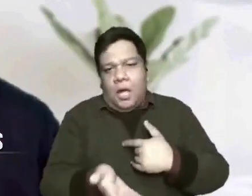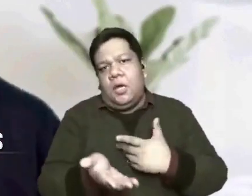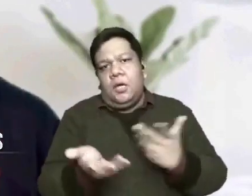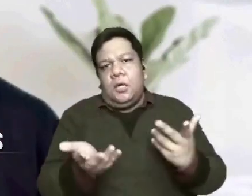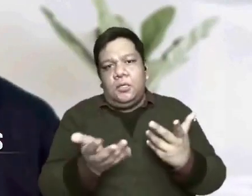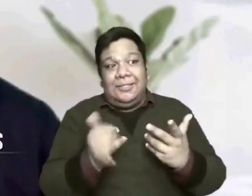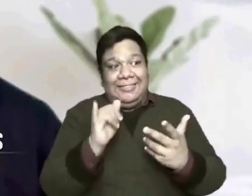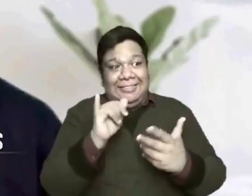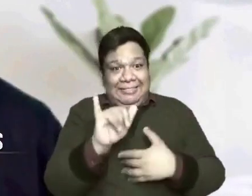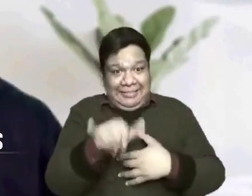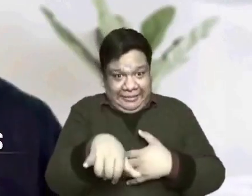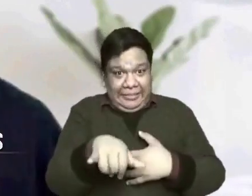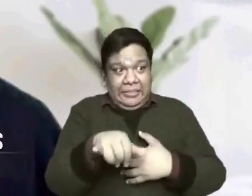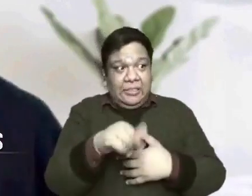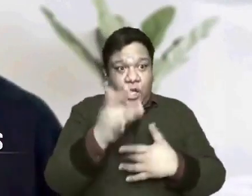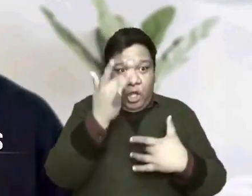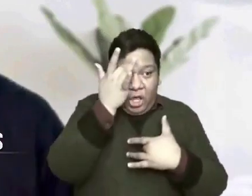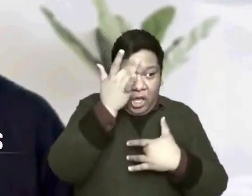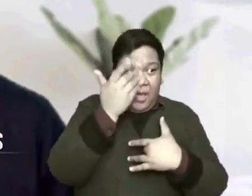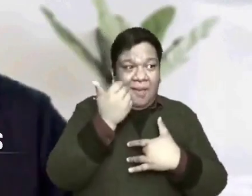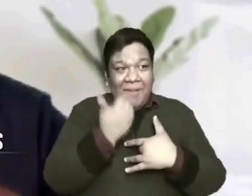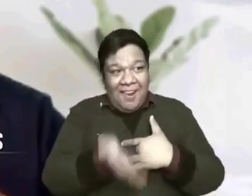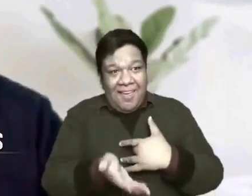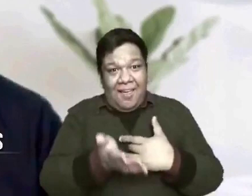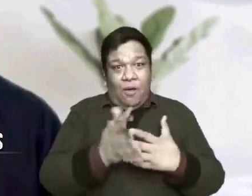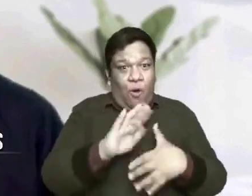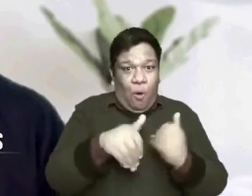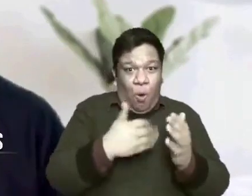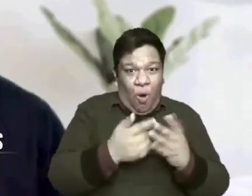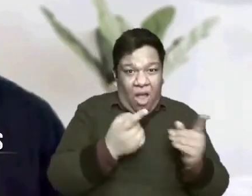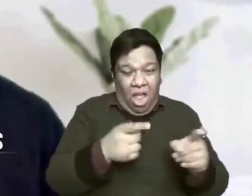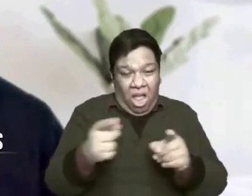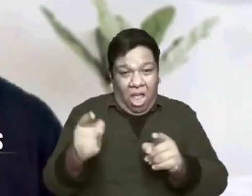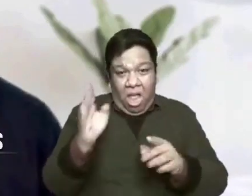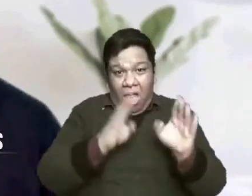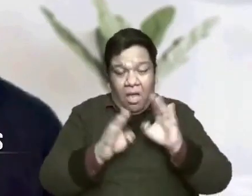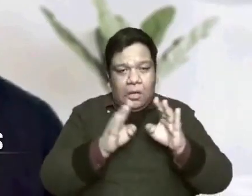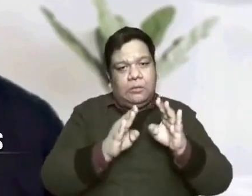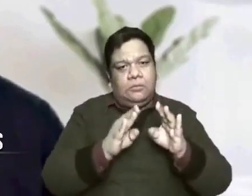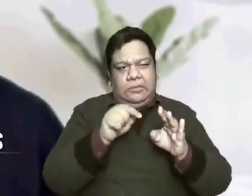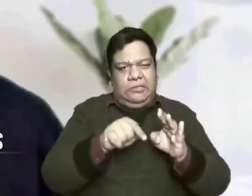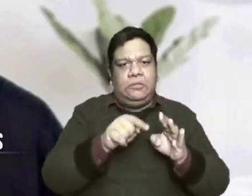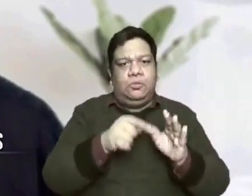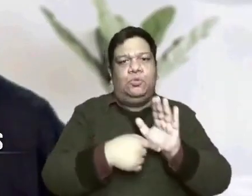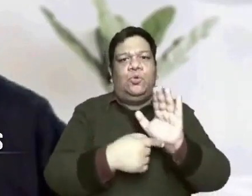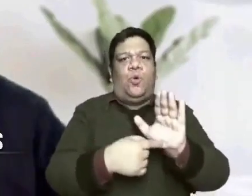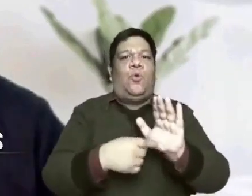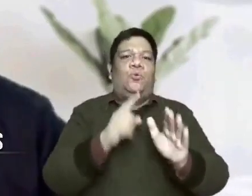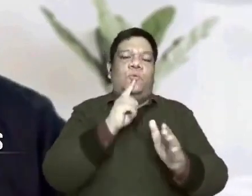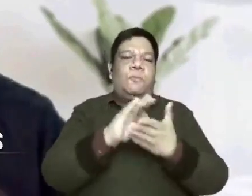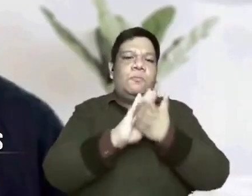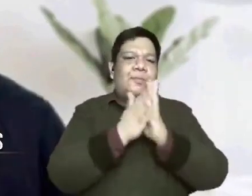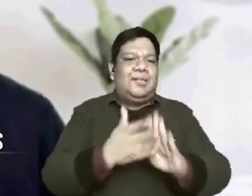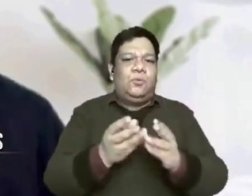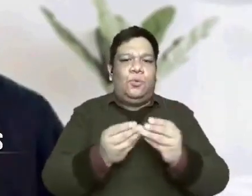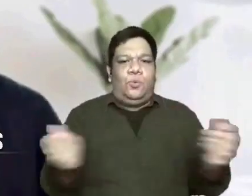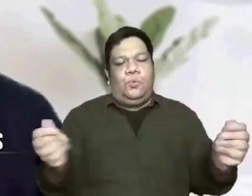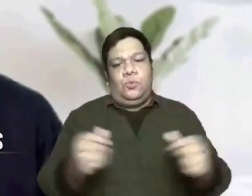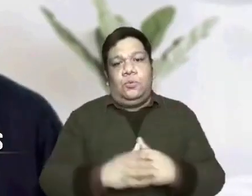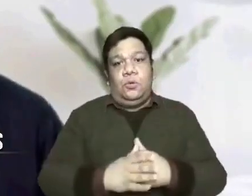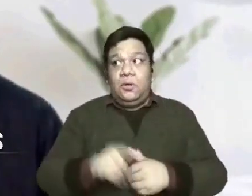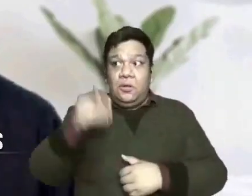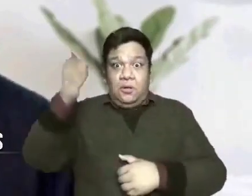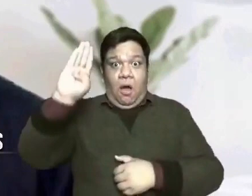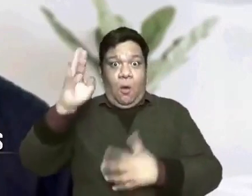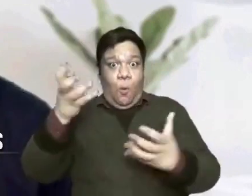manifestation of peace that is lost. So that God's purpose of sending His Son to earth was actually to restore peace.